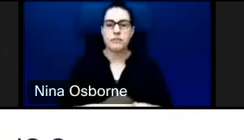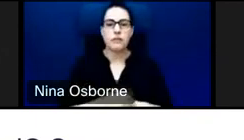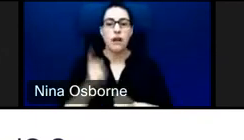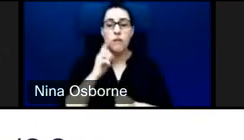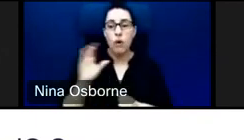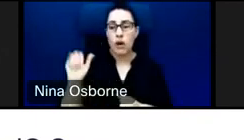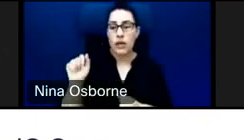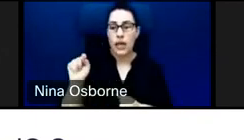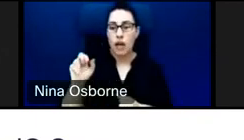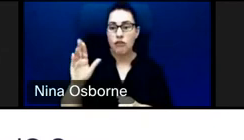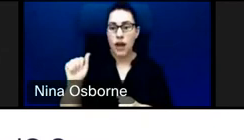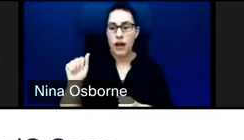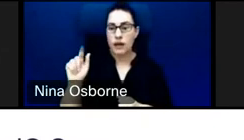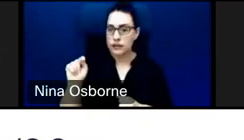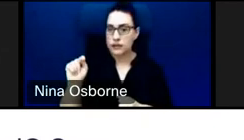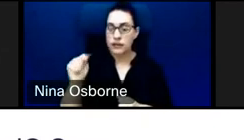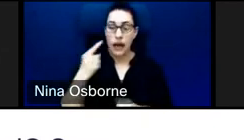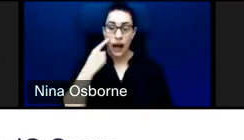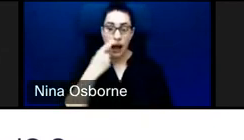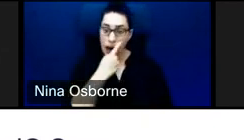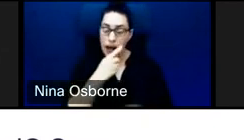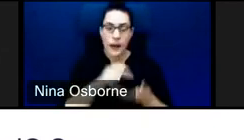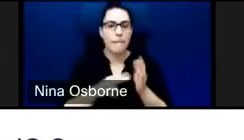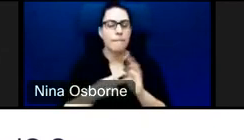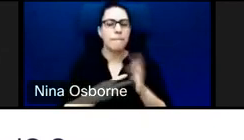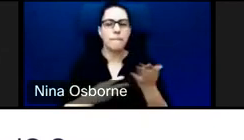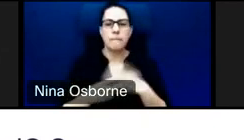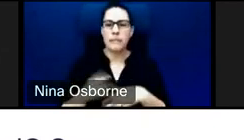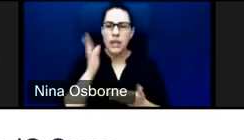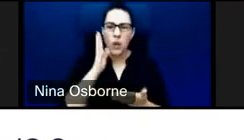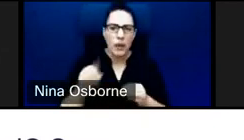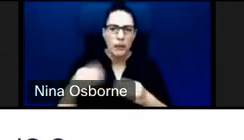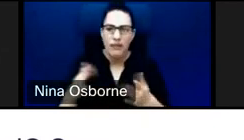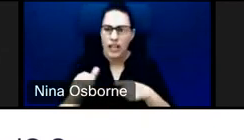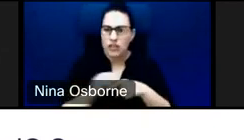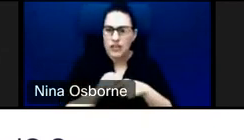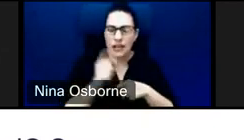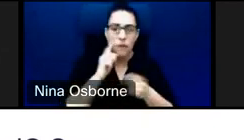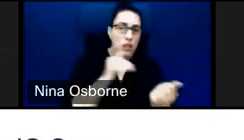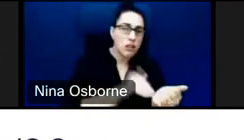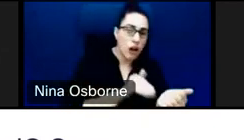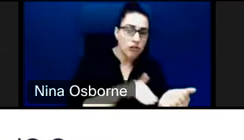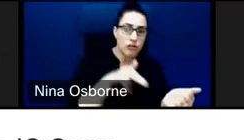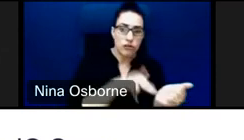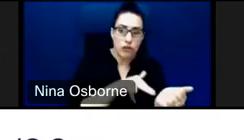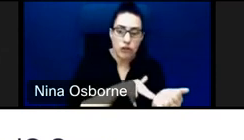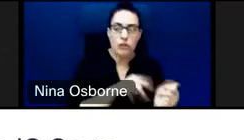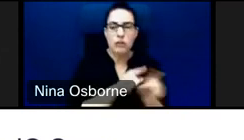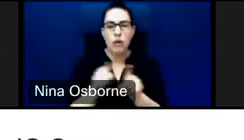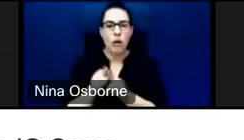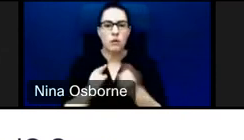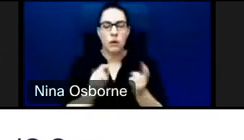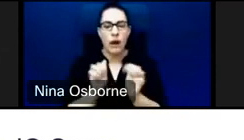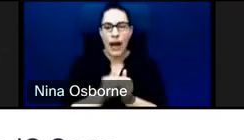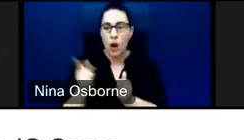provided to the nurses and doctors, all of that where there's learning that's going outside the scope of the project, perhaps to the broader community would get